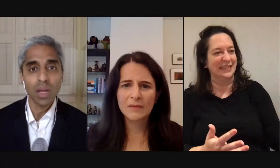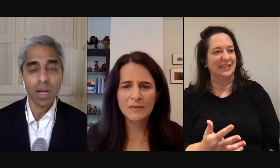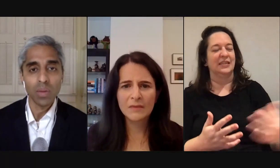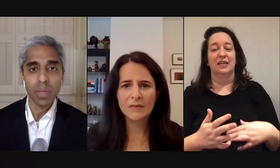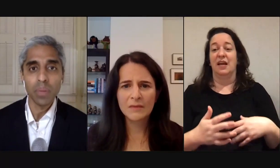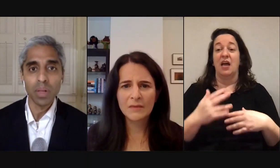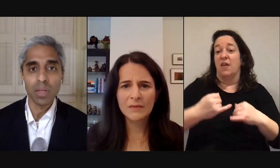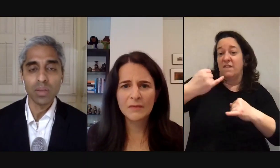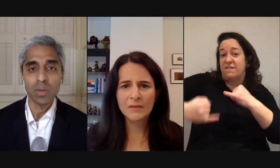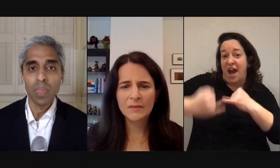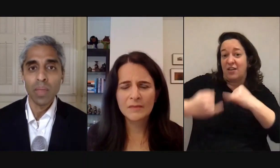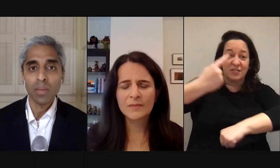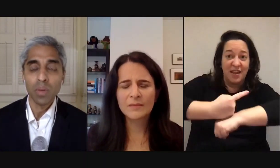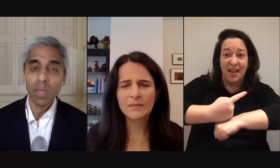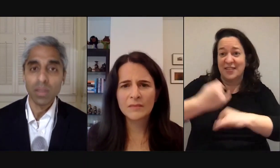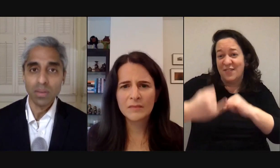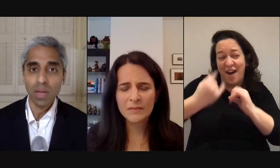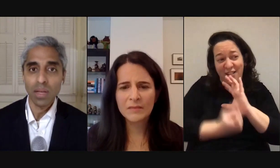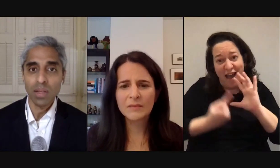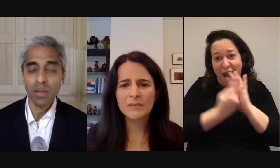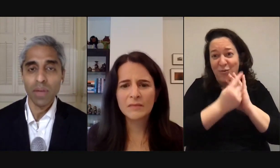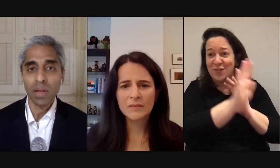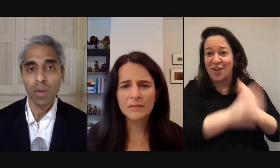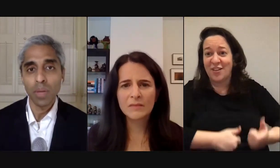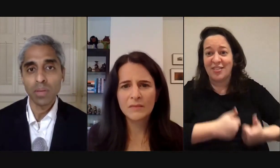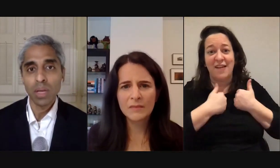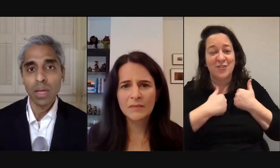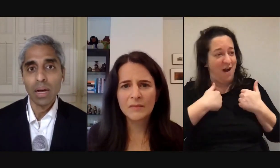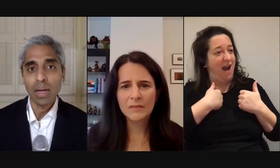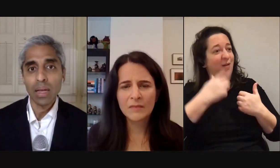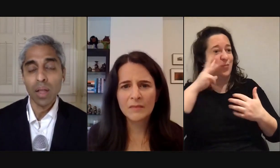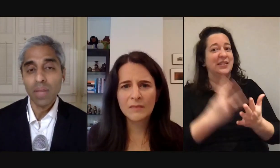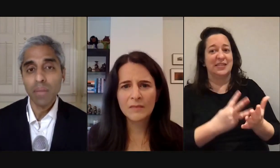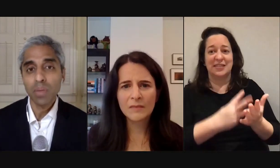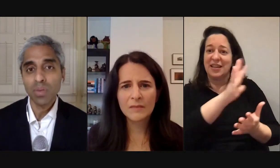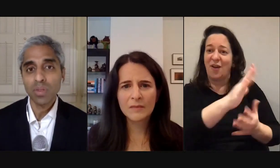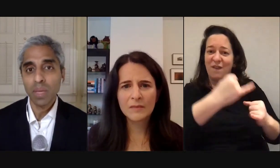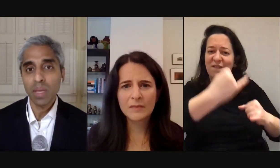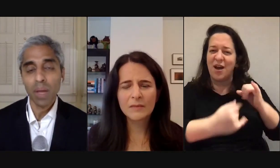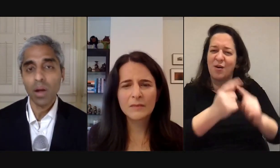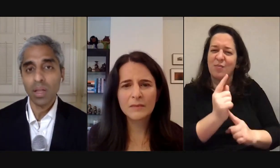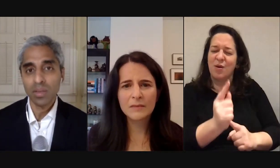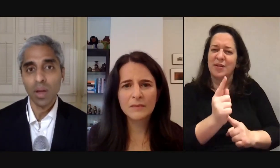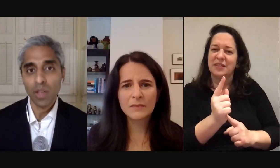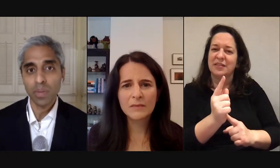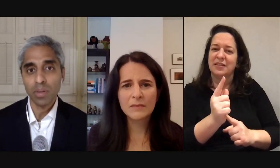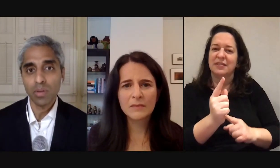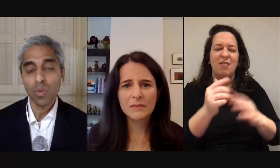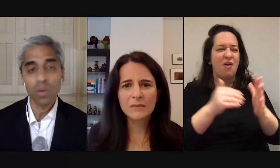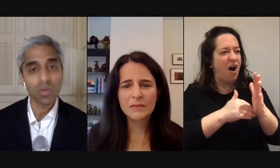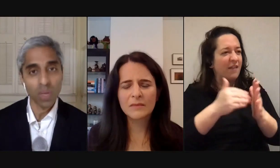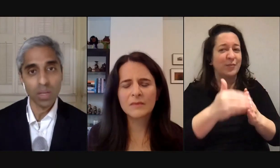sit with people and to to be witness to their final moments a lot of times it was just me and my colleagues in the